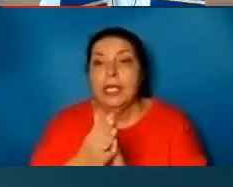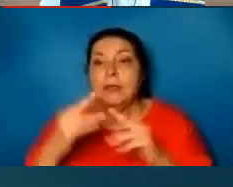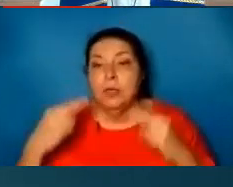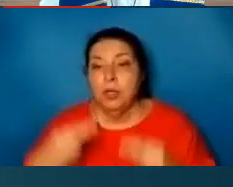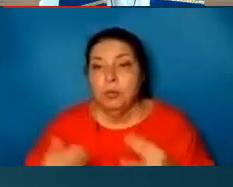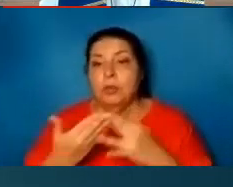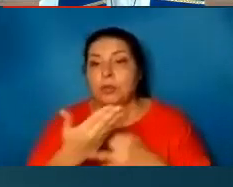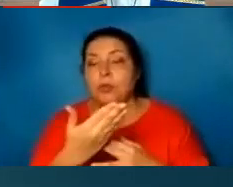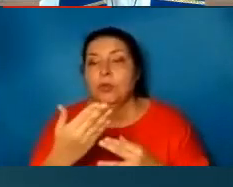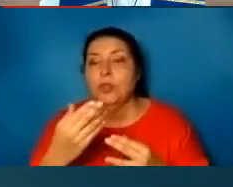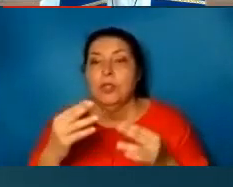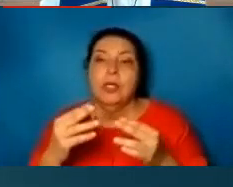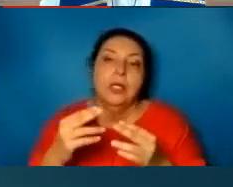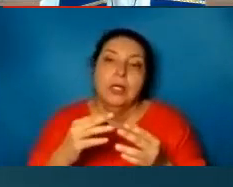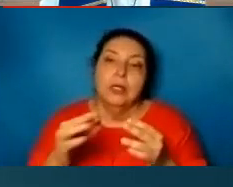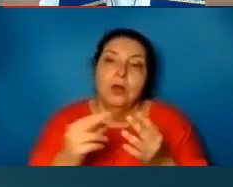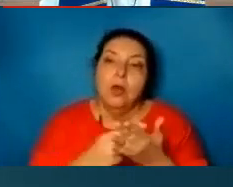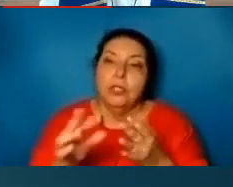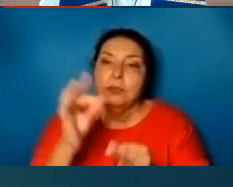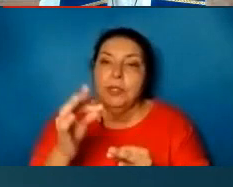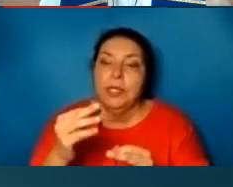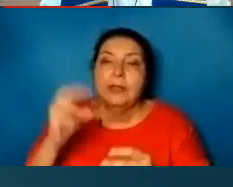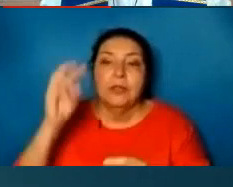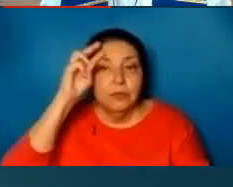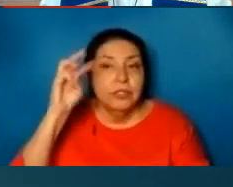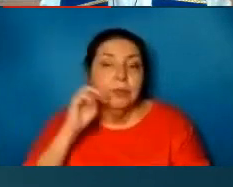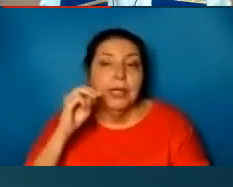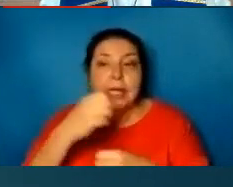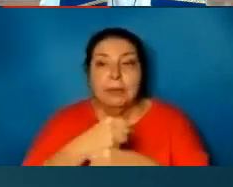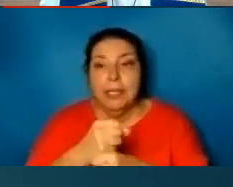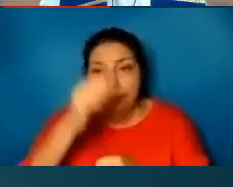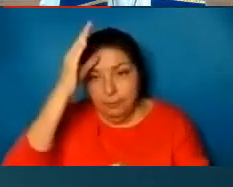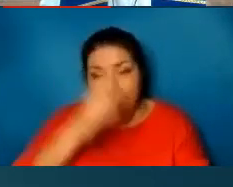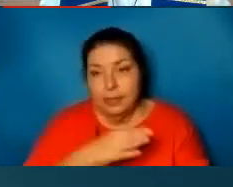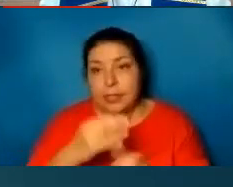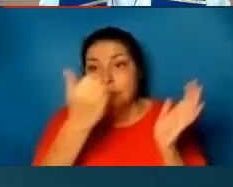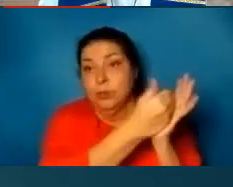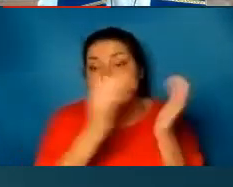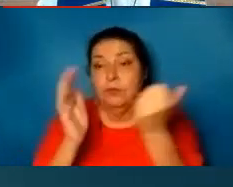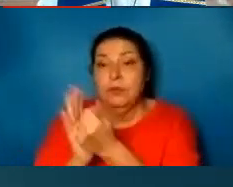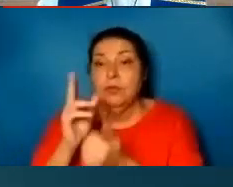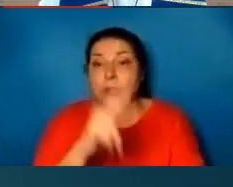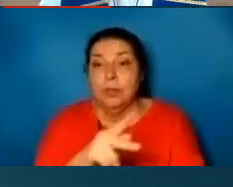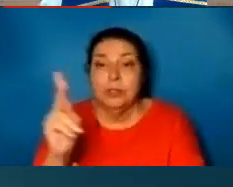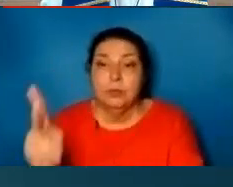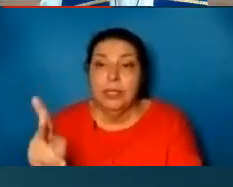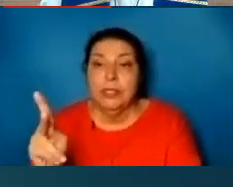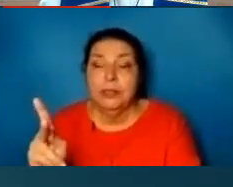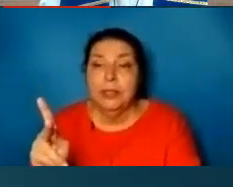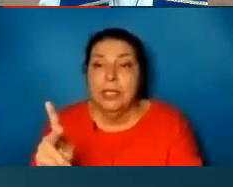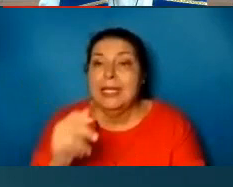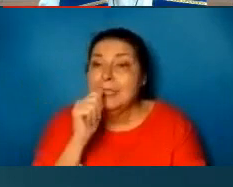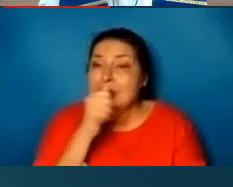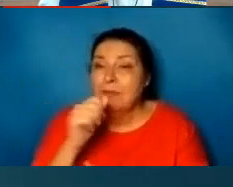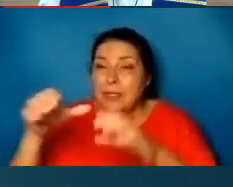Holy Spirit of the Virgin Mary and was made man. He was crucified also for us under Pontius Pilate. He